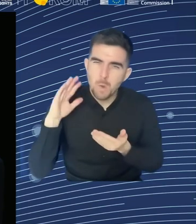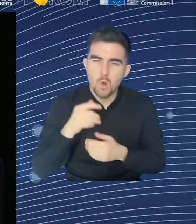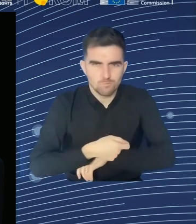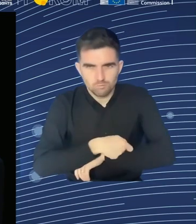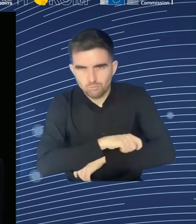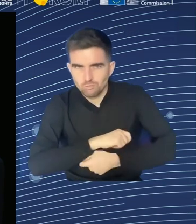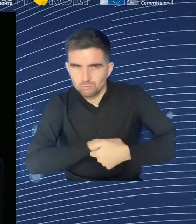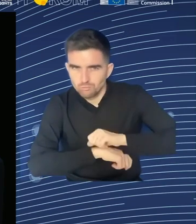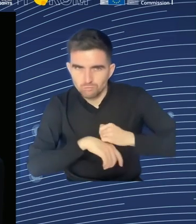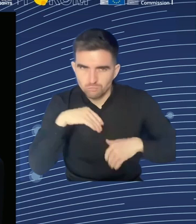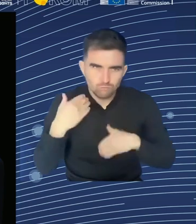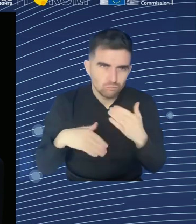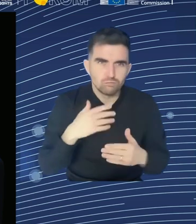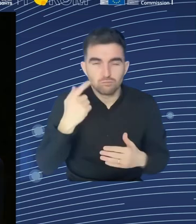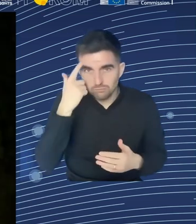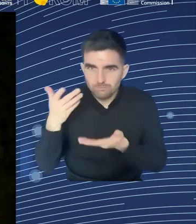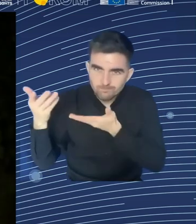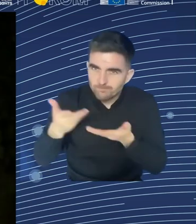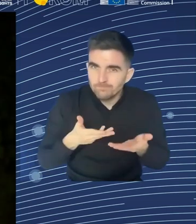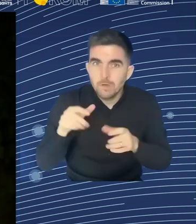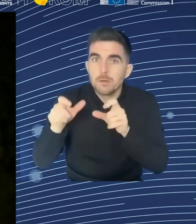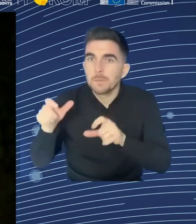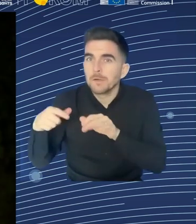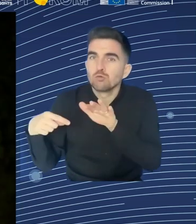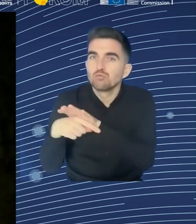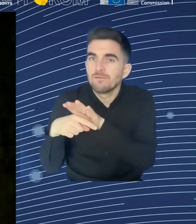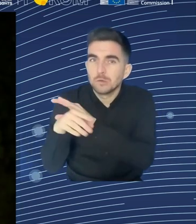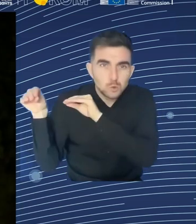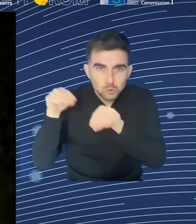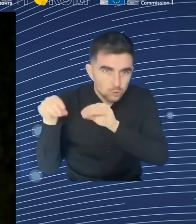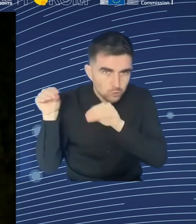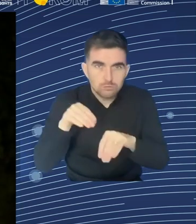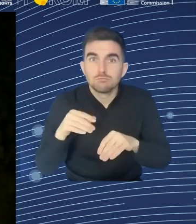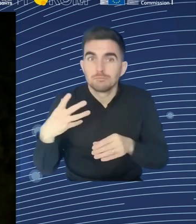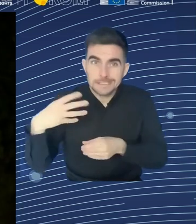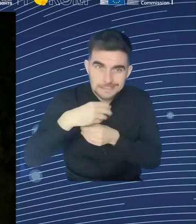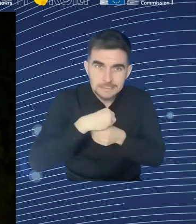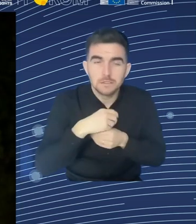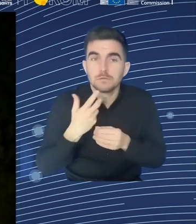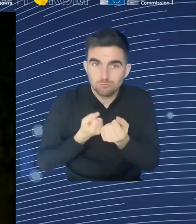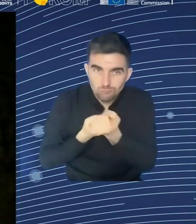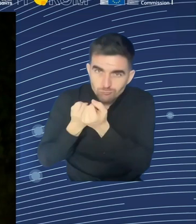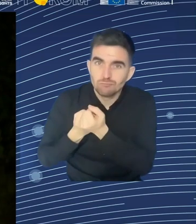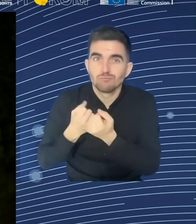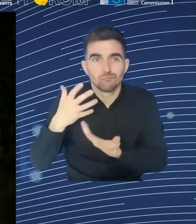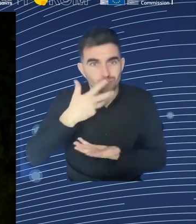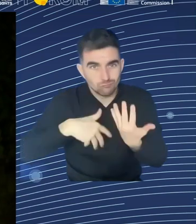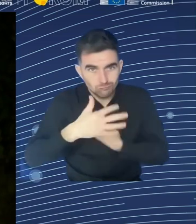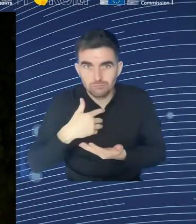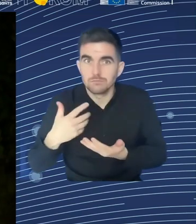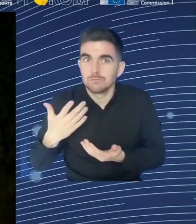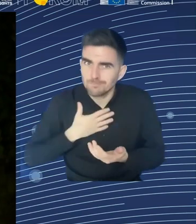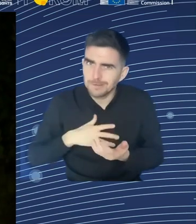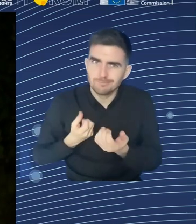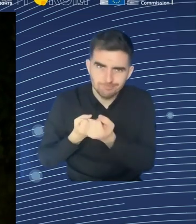of our labour migration policy. think there are good examples in Canada, in Australia, where there is this kind of expression of interest